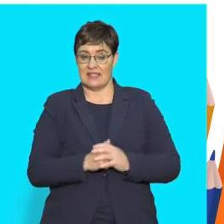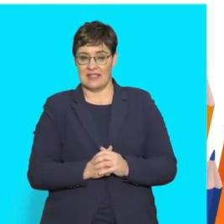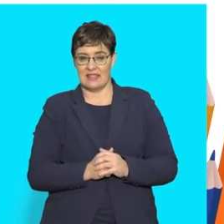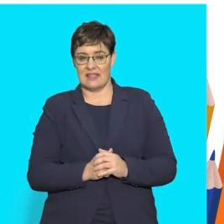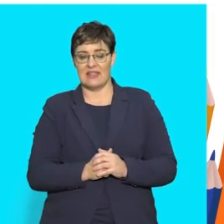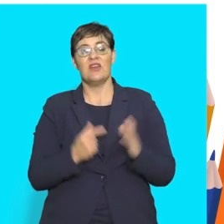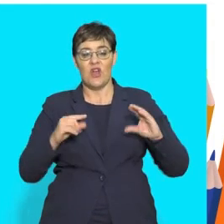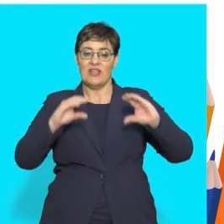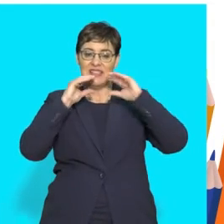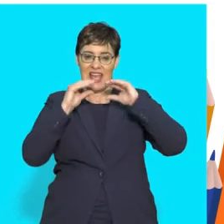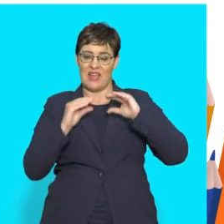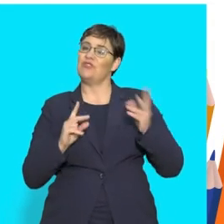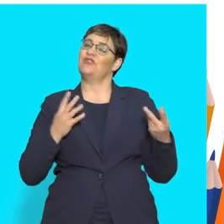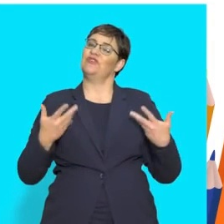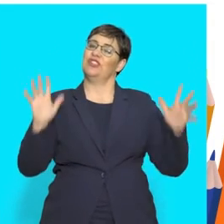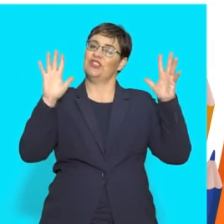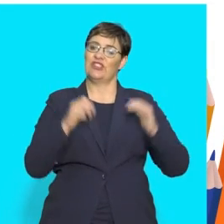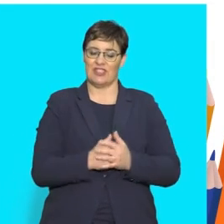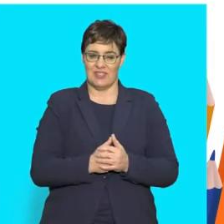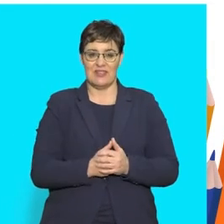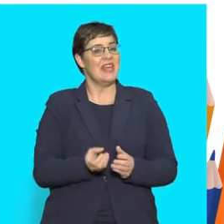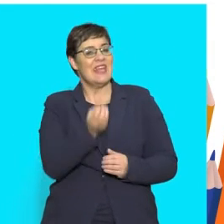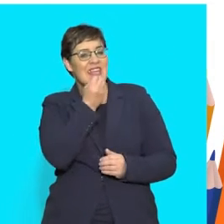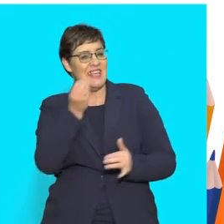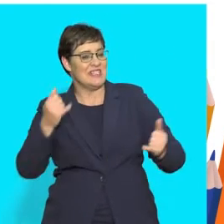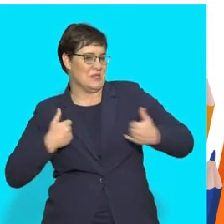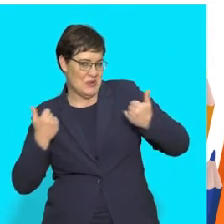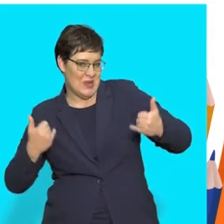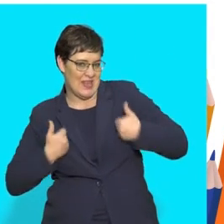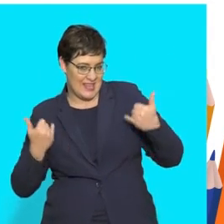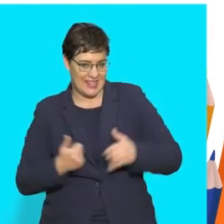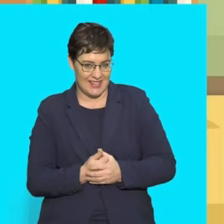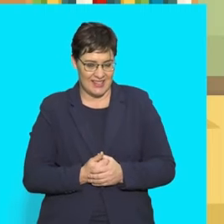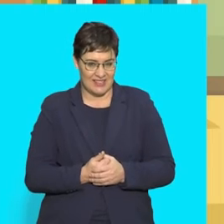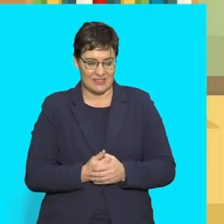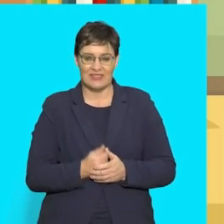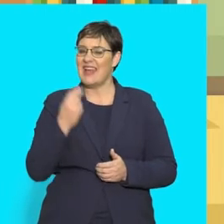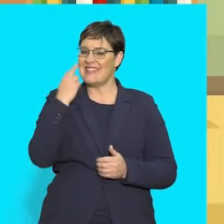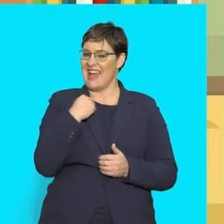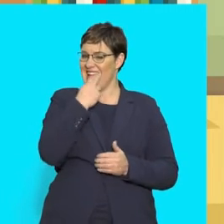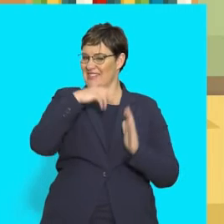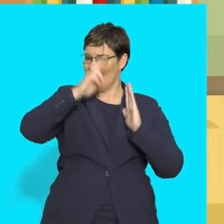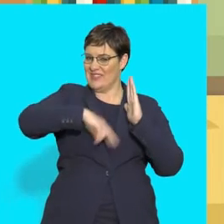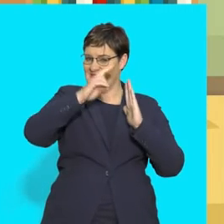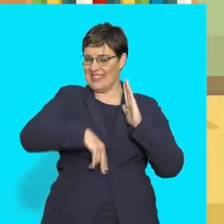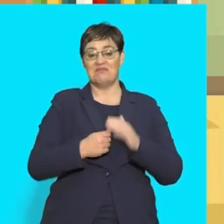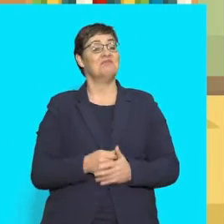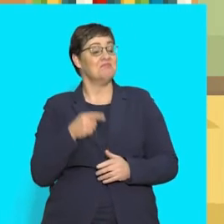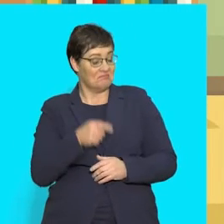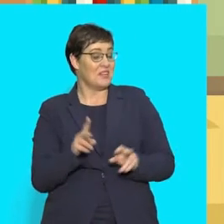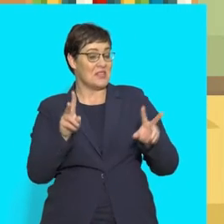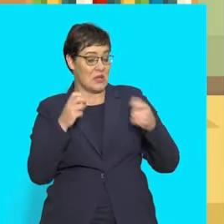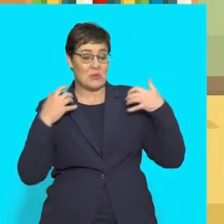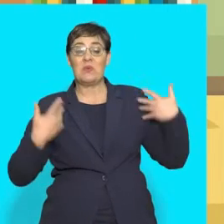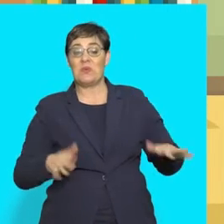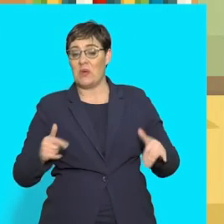Your sandwich is complete. 6. Eat and enjoy. Lovely reading! That sounds like